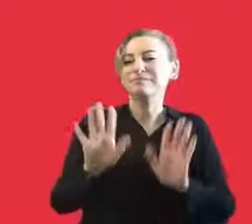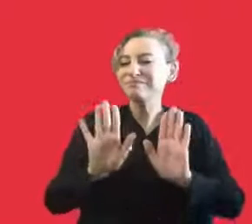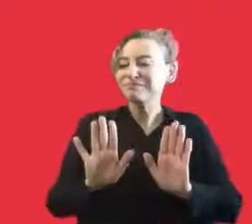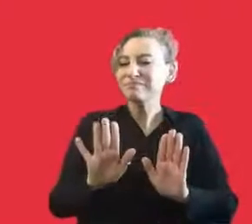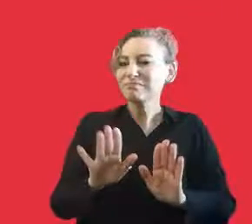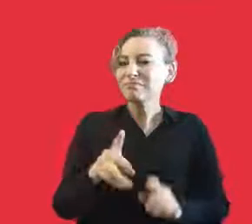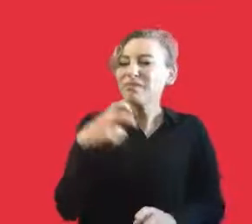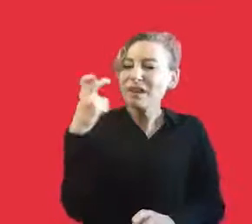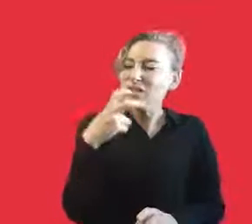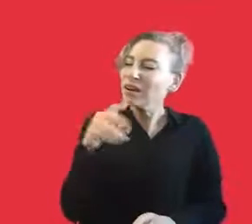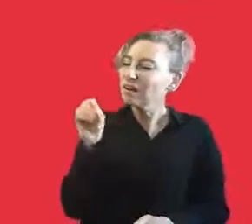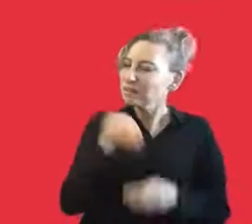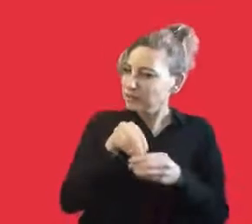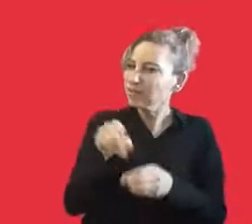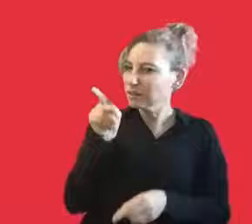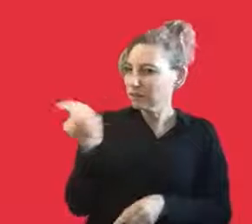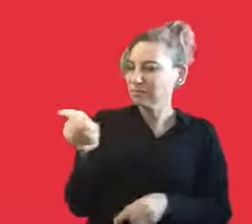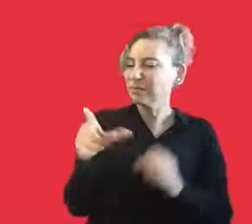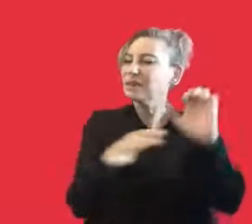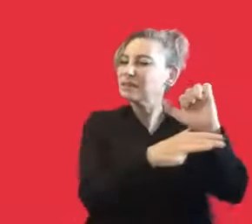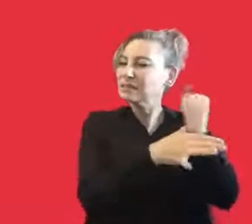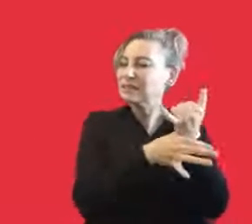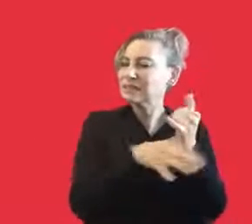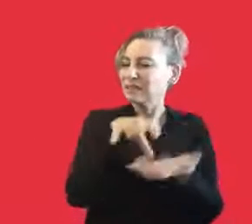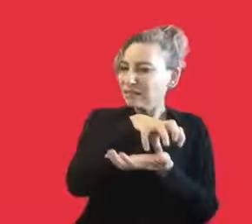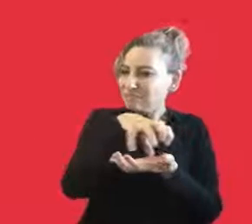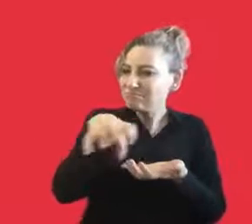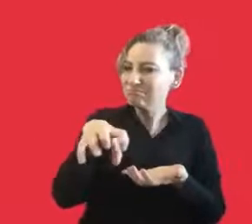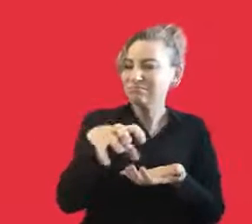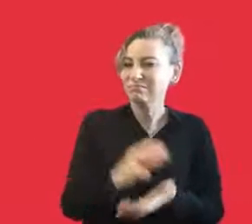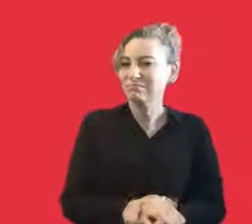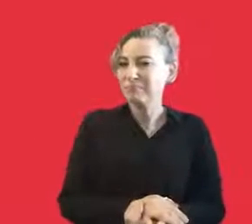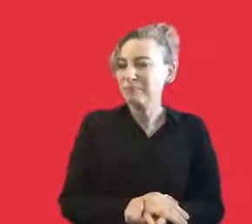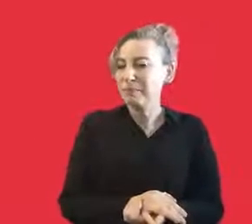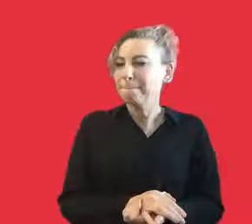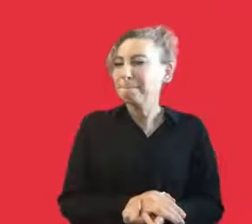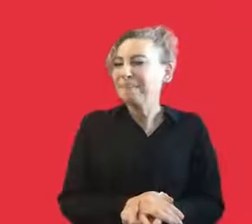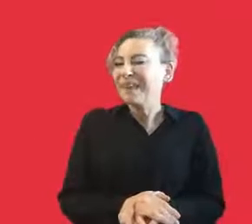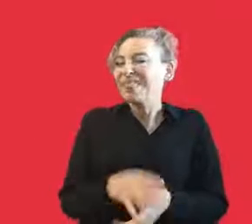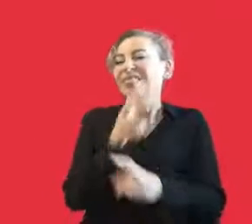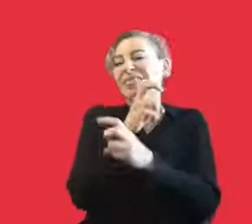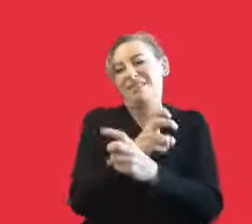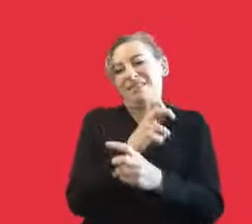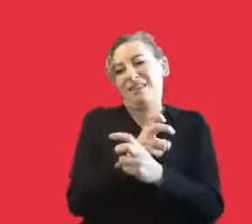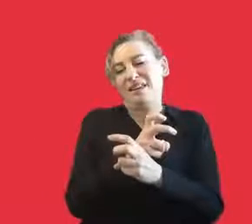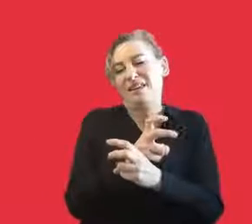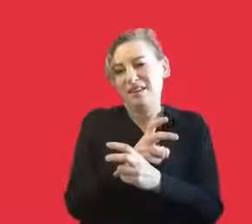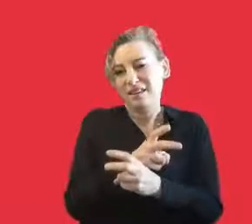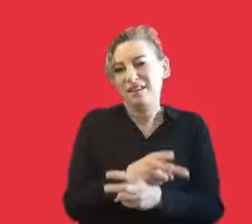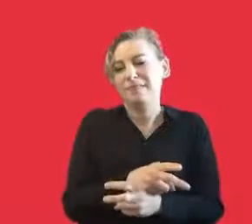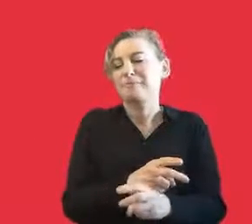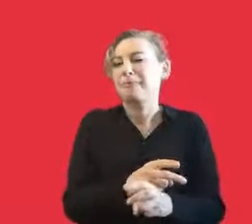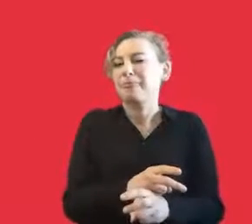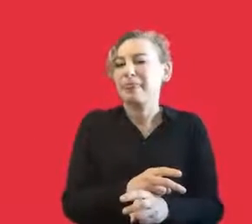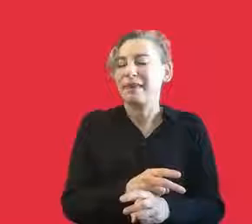challenges because of COVID-19. And the same case is for musicians. In arts areas, I think one of the most